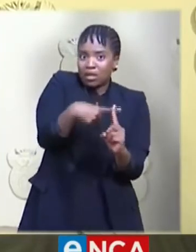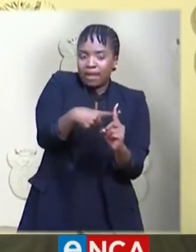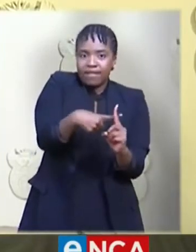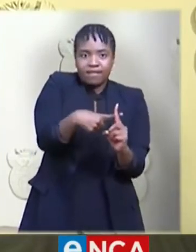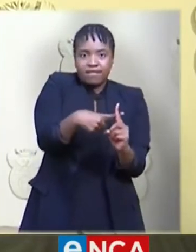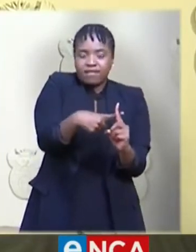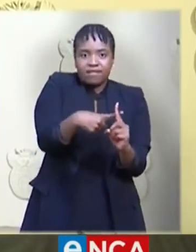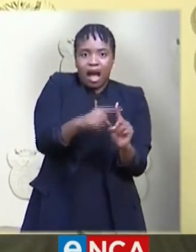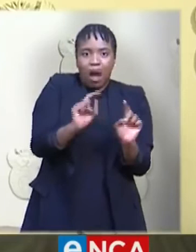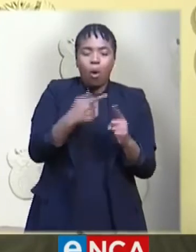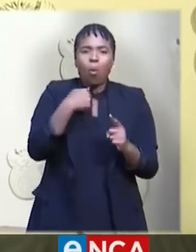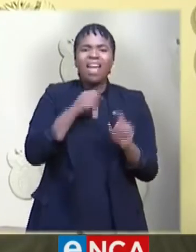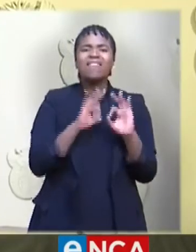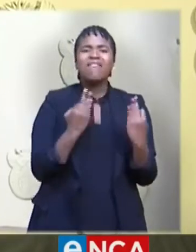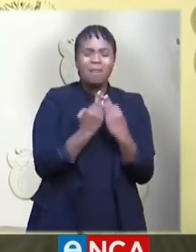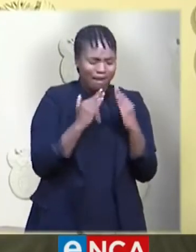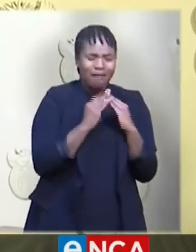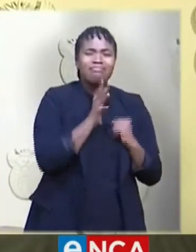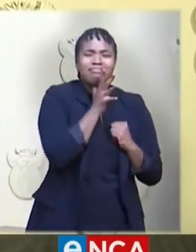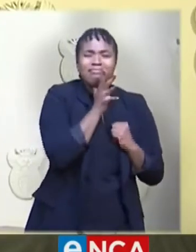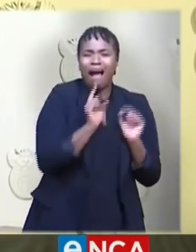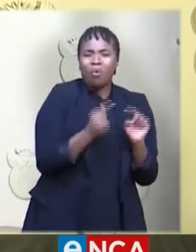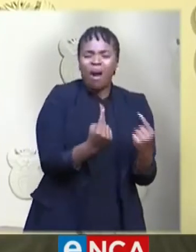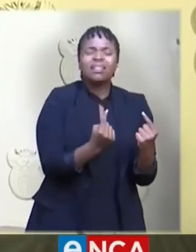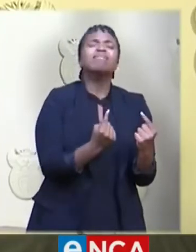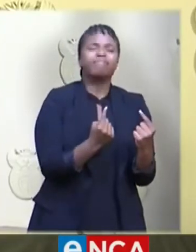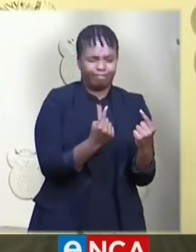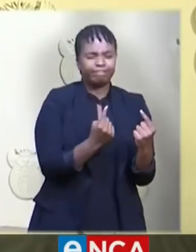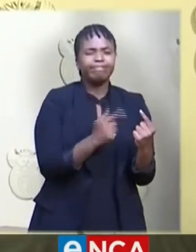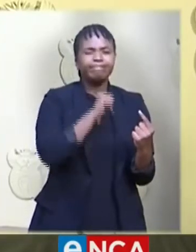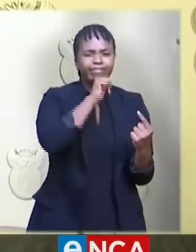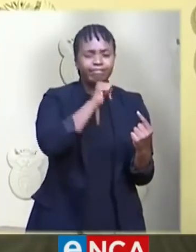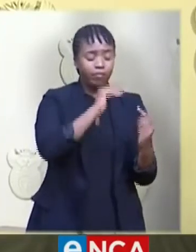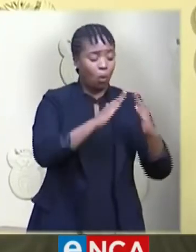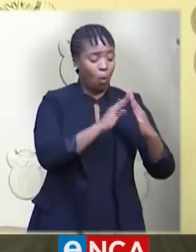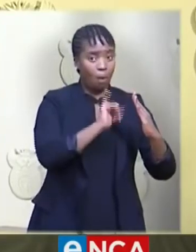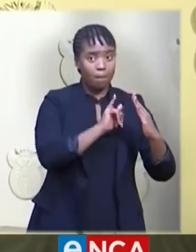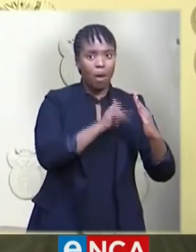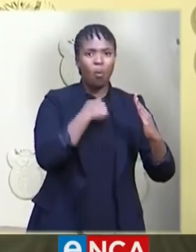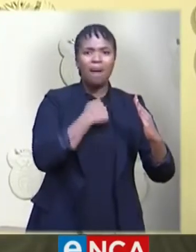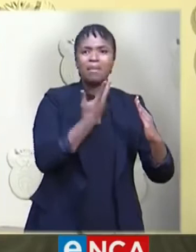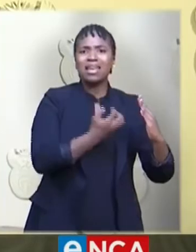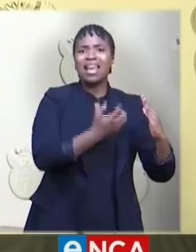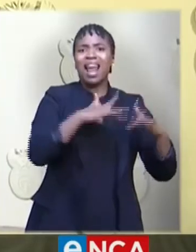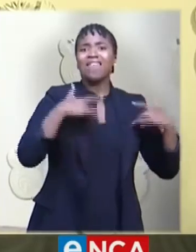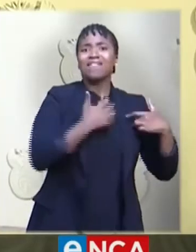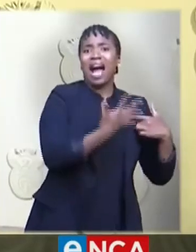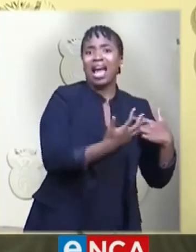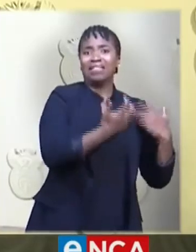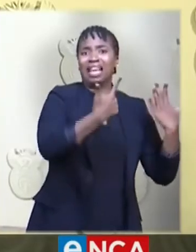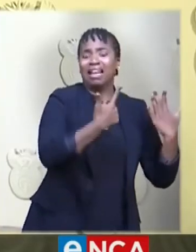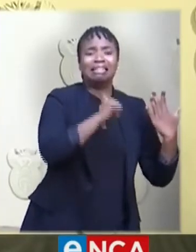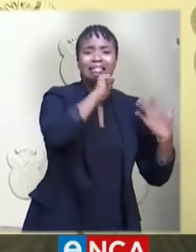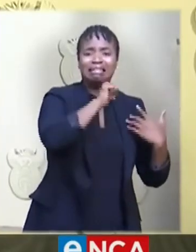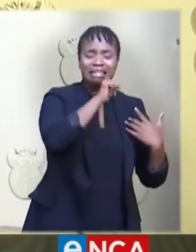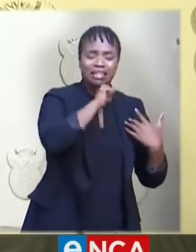-isolate at home will be isolated at special facilities that have been identified and are